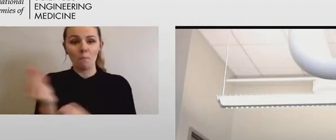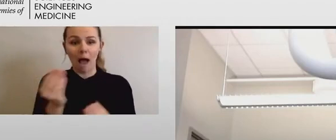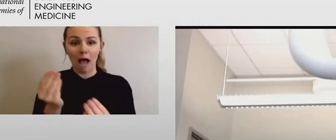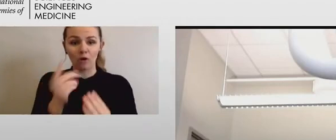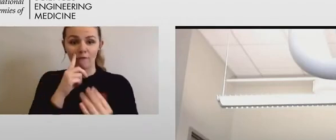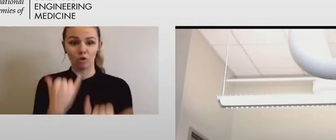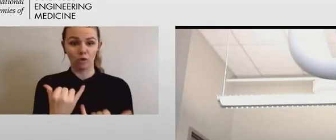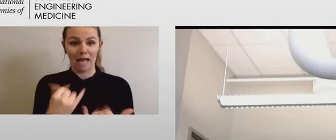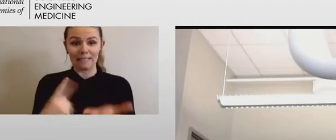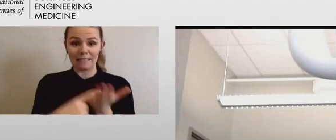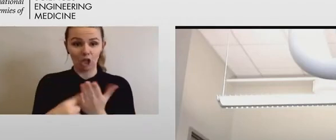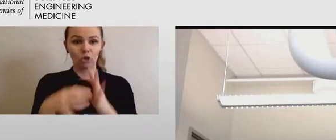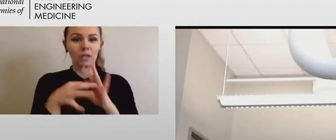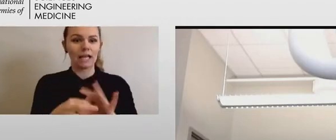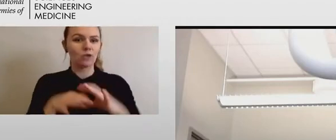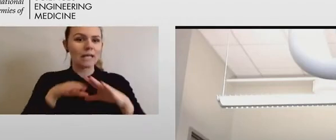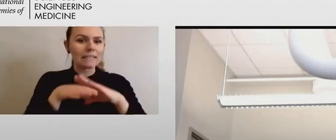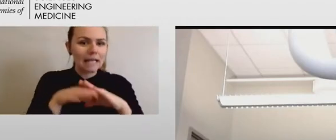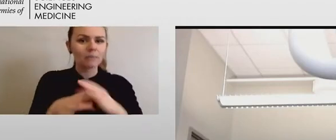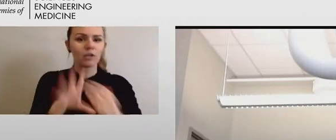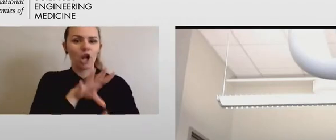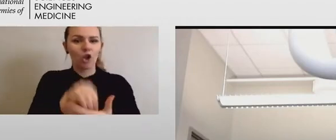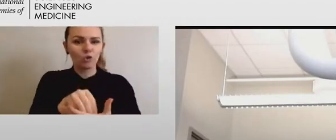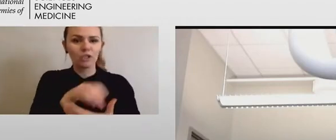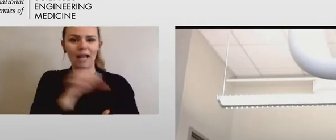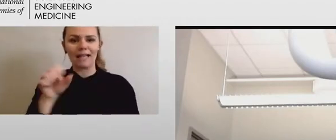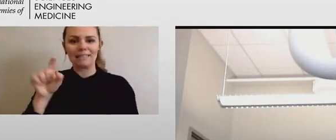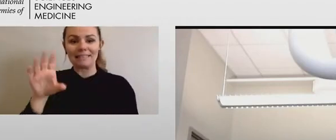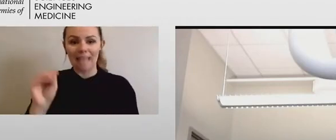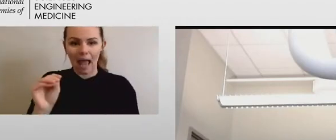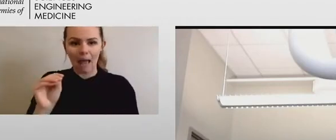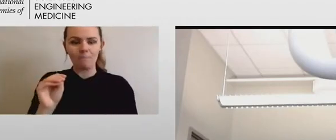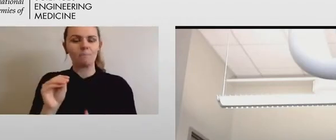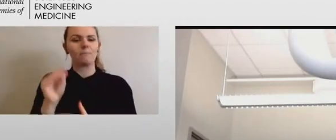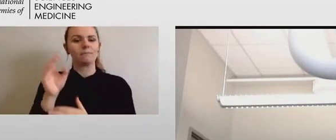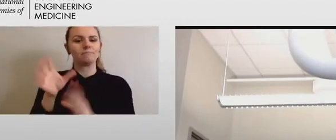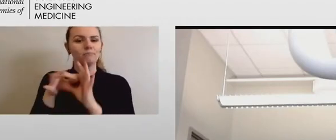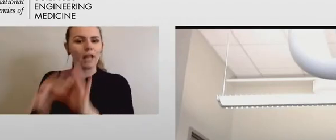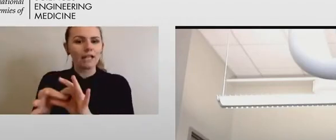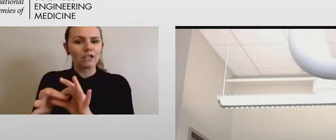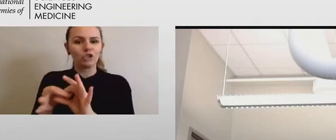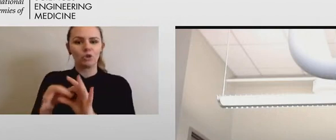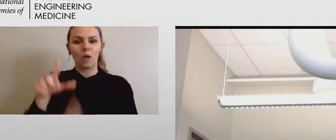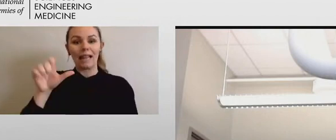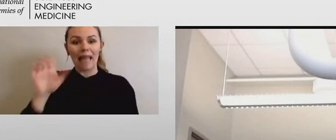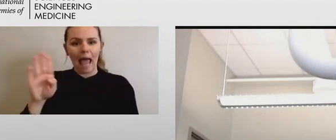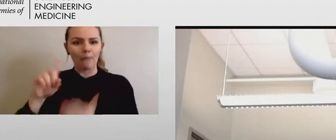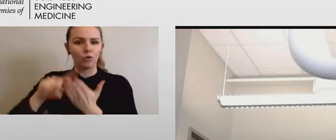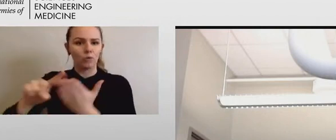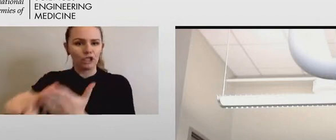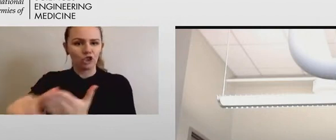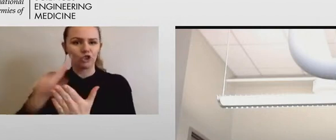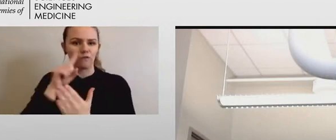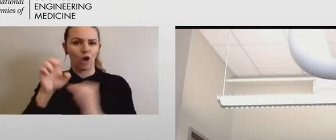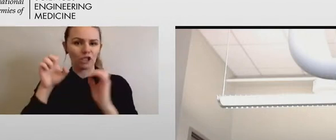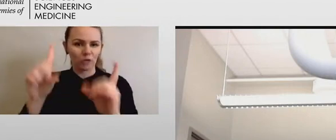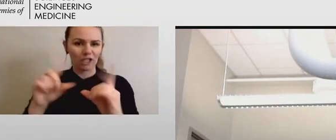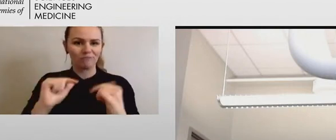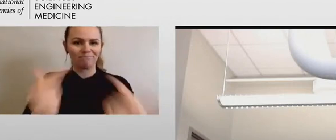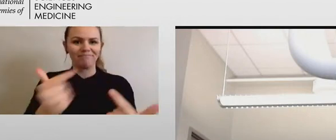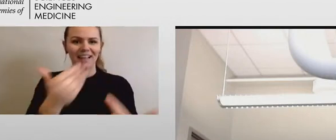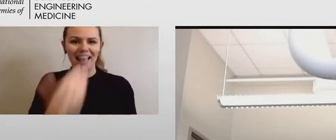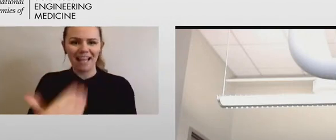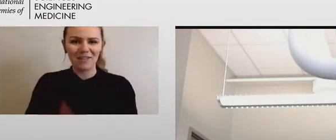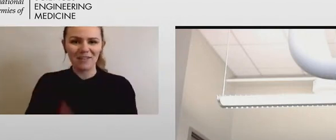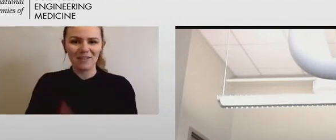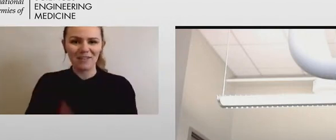discussion on accessibility, inclusion in STEM in the context of laboratory-based research and education. Thank you, Carolyn.